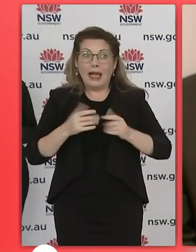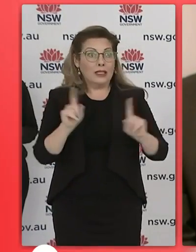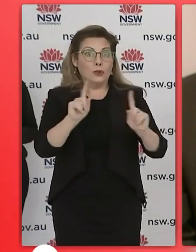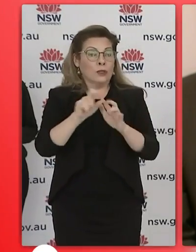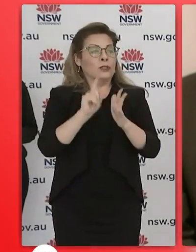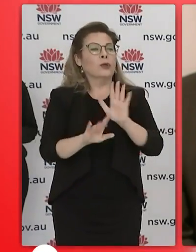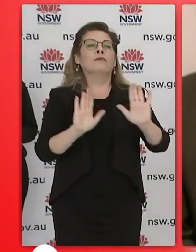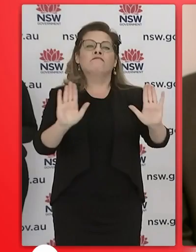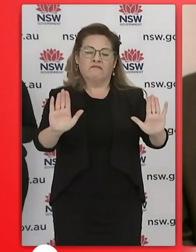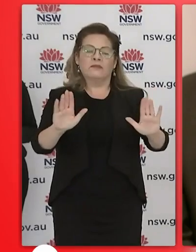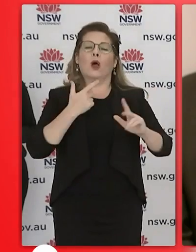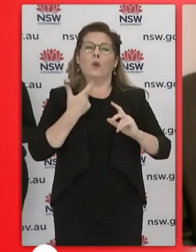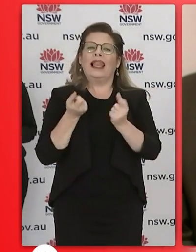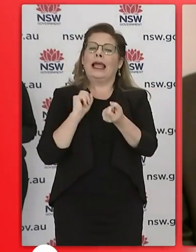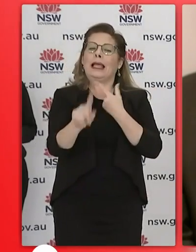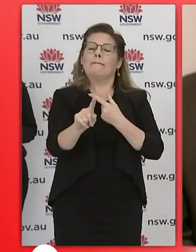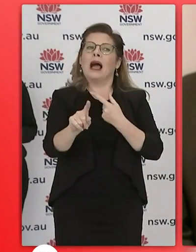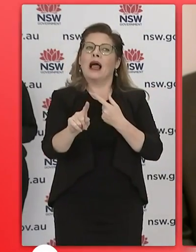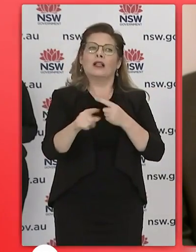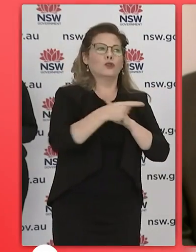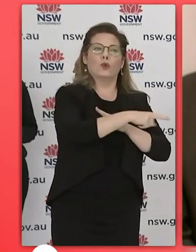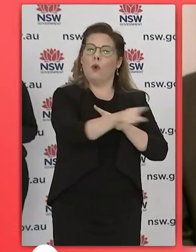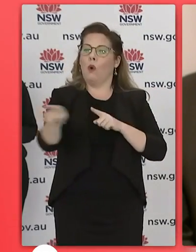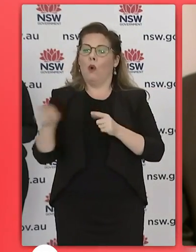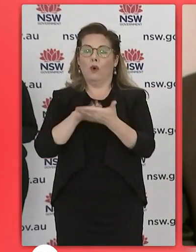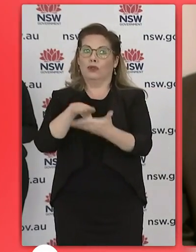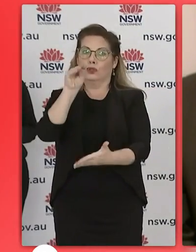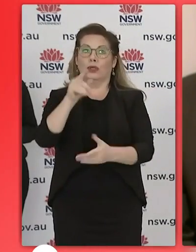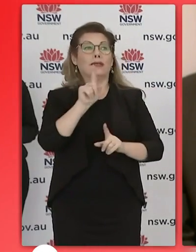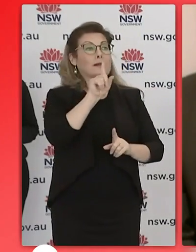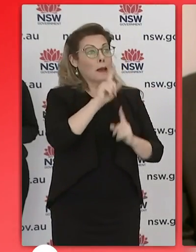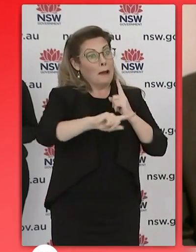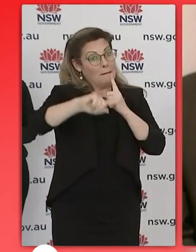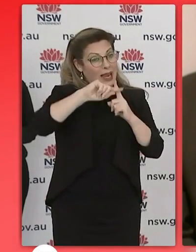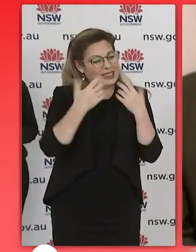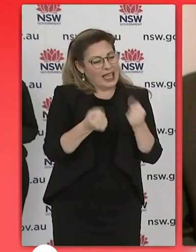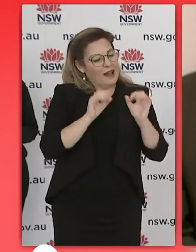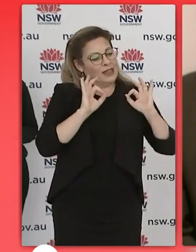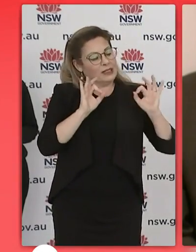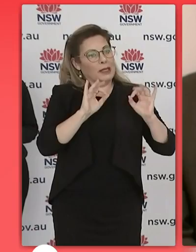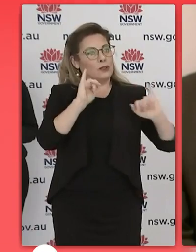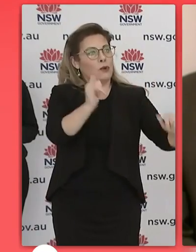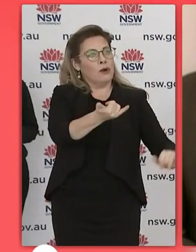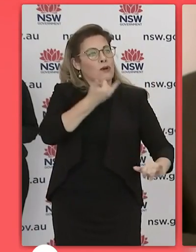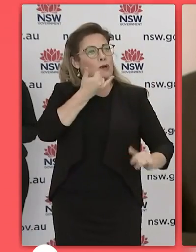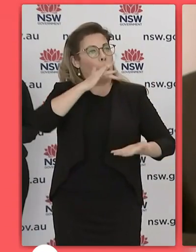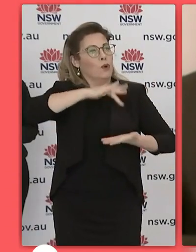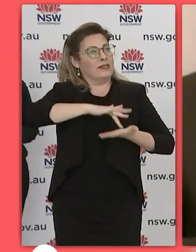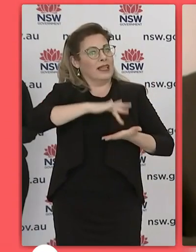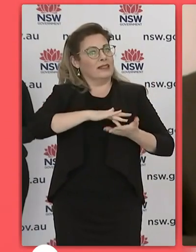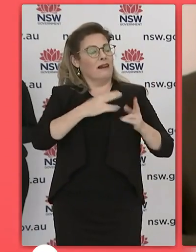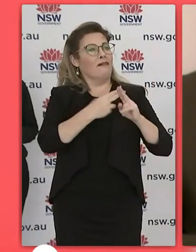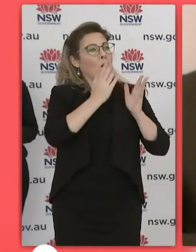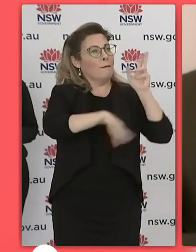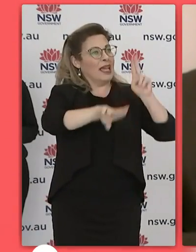and there'll also be a call centre set up for parents to call if they have any questions there'll also be good advice on what is the safest